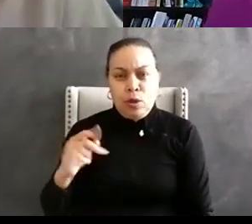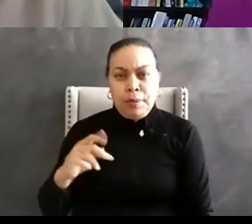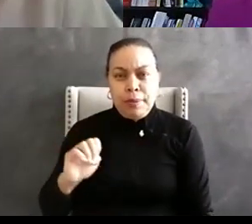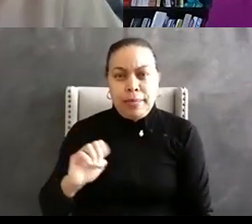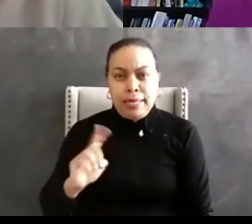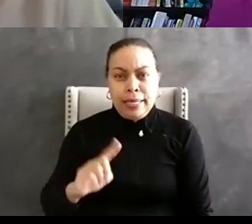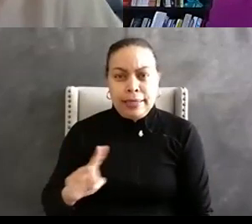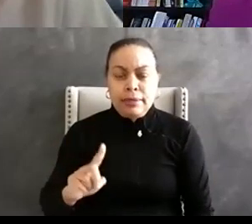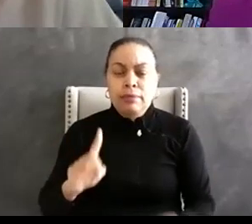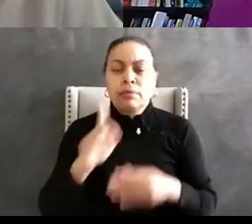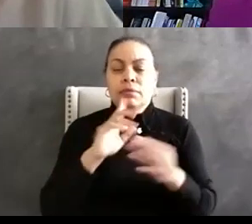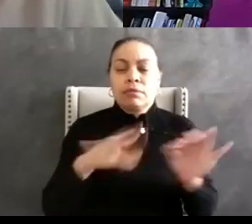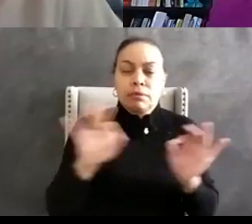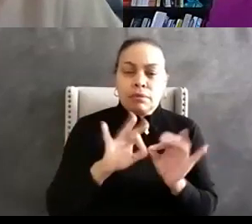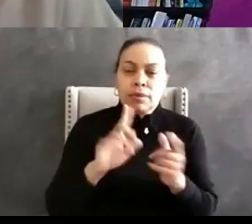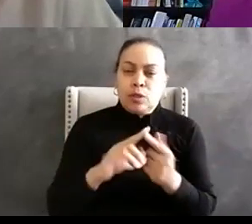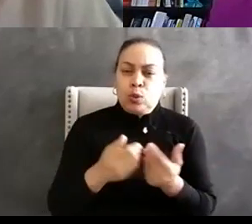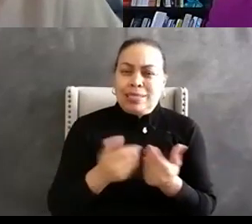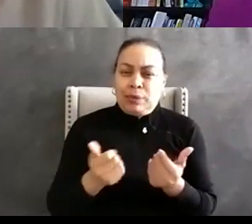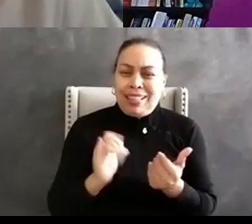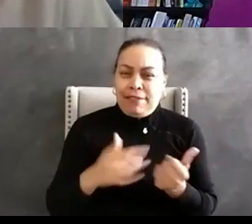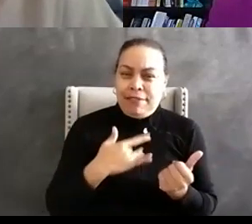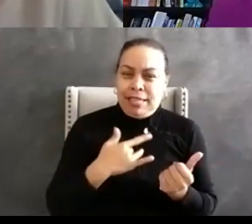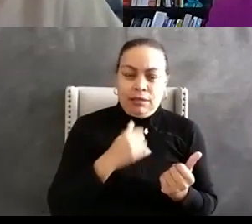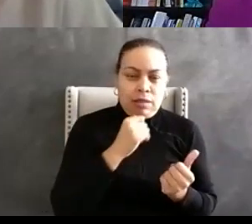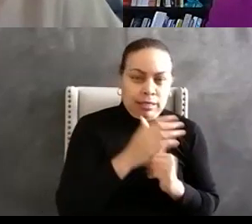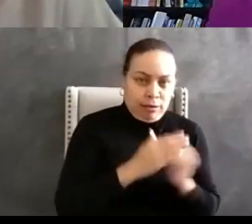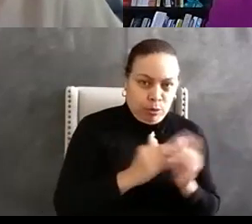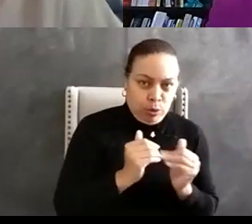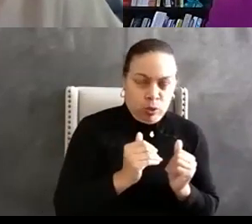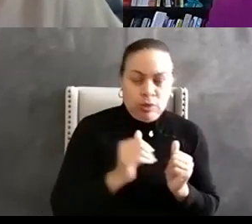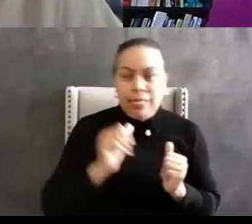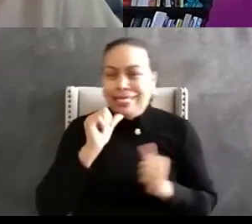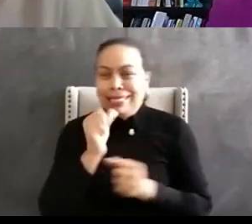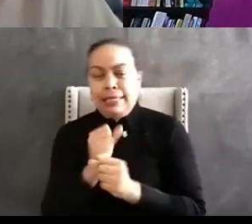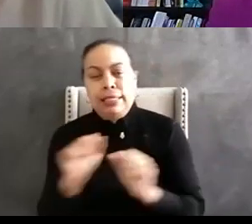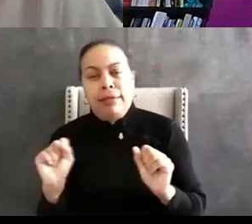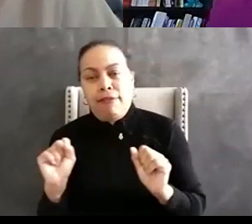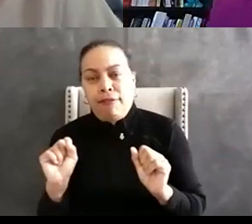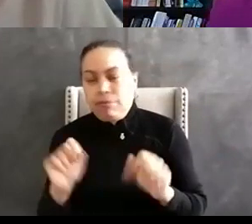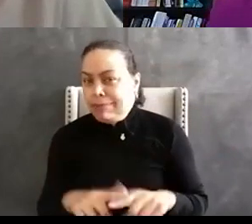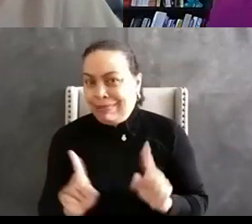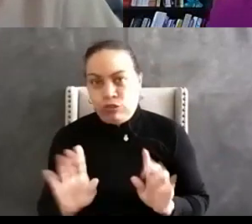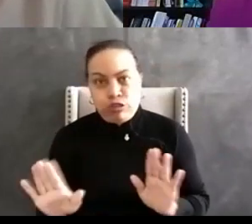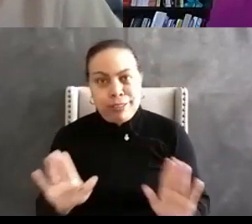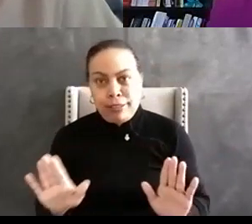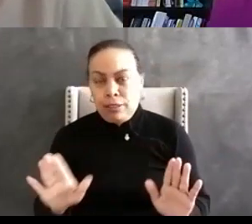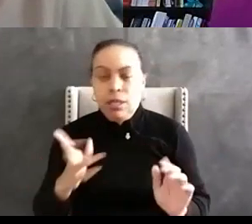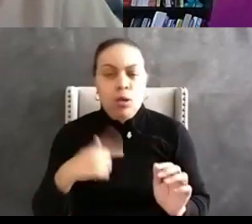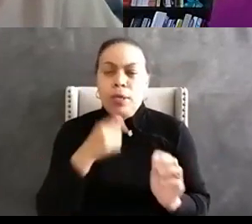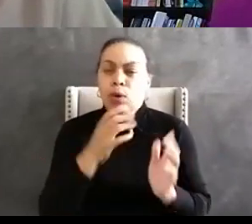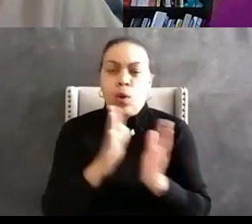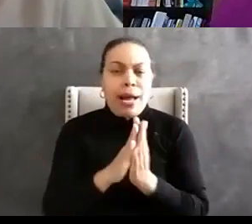the difference between being uncomfortable and unsafe we would never ask a police department or train